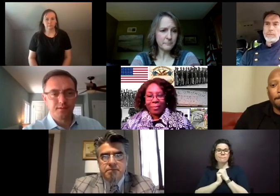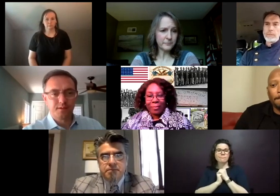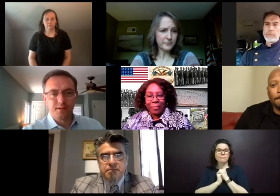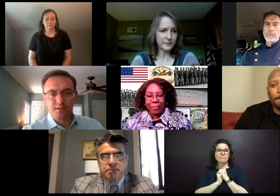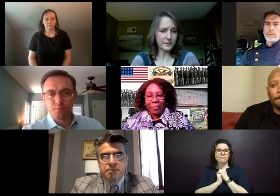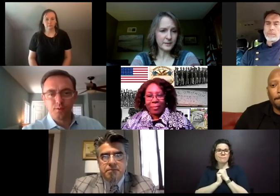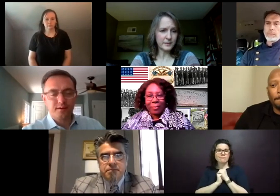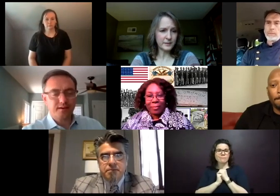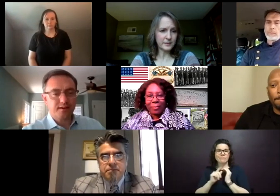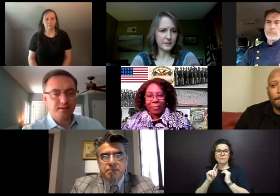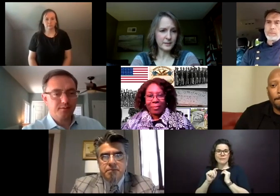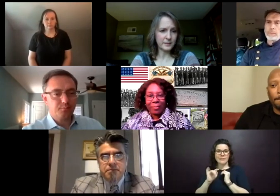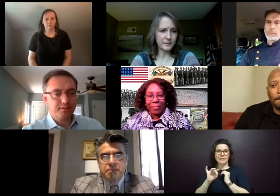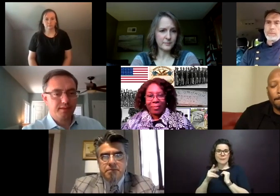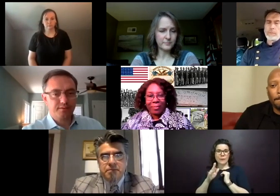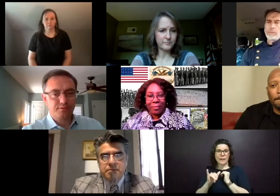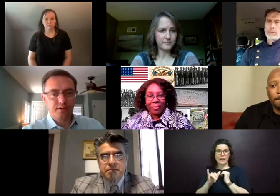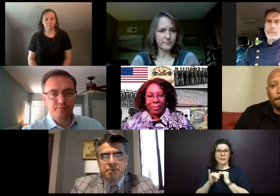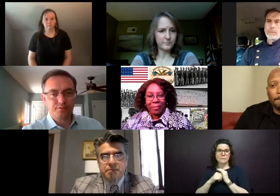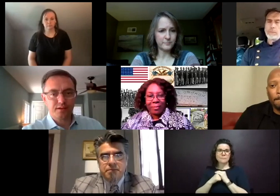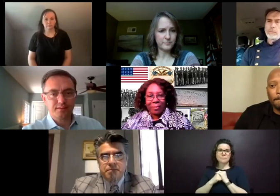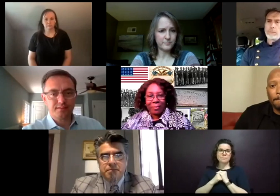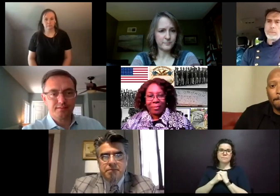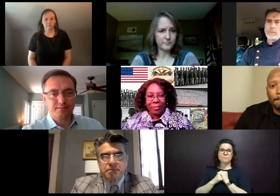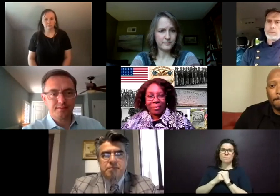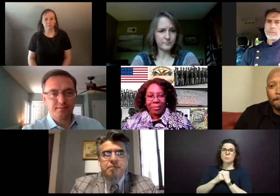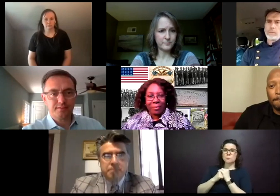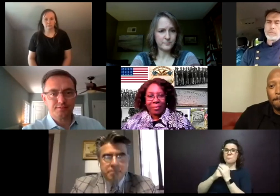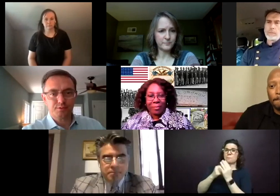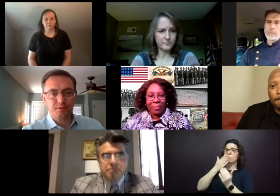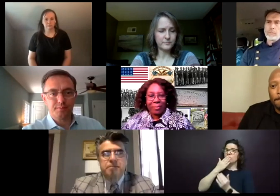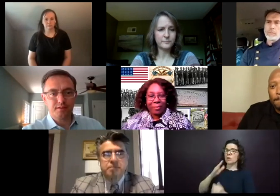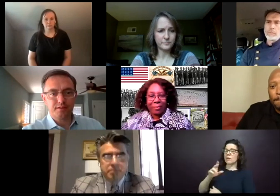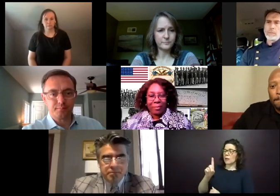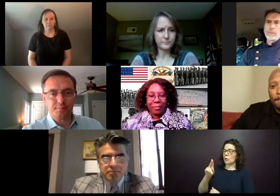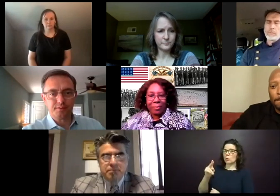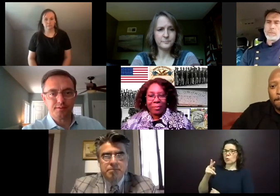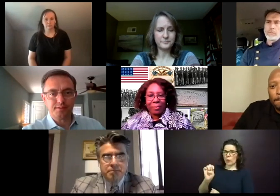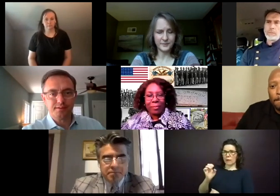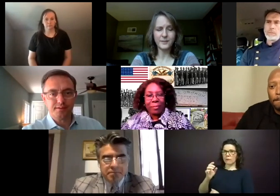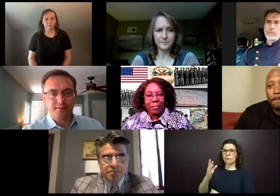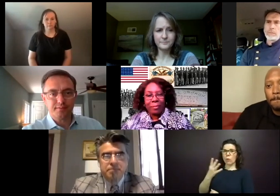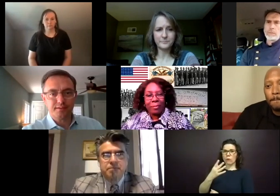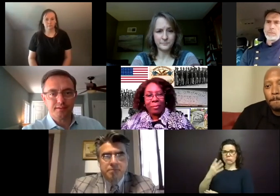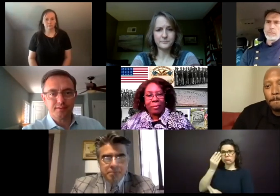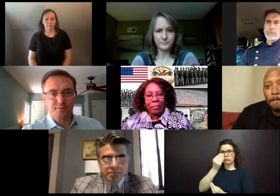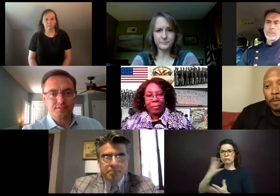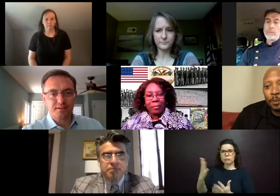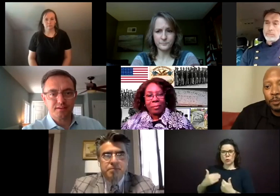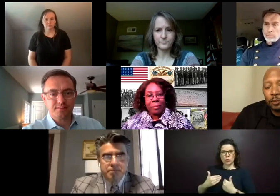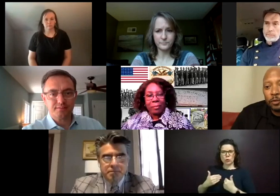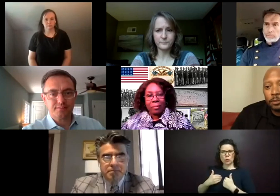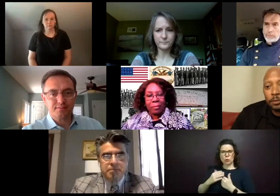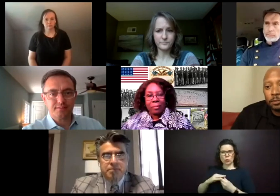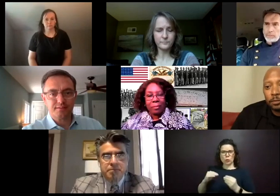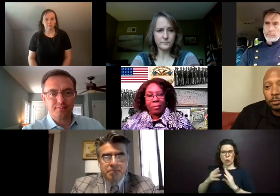Timothee? Well, I, I wanted to thank Duane for telling the story about young people as, as much